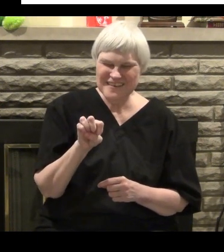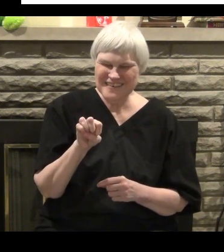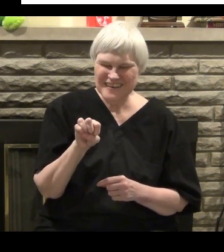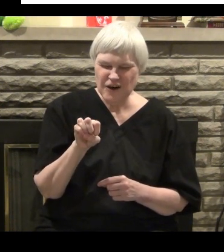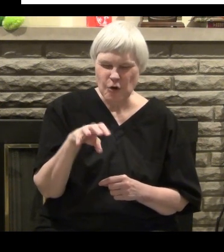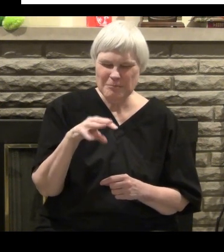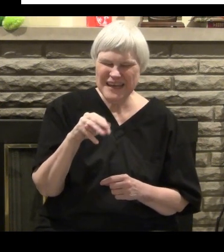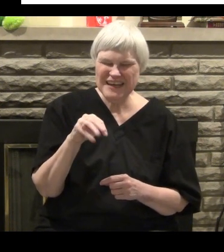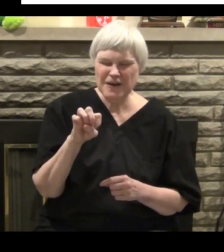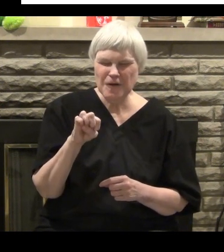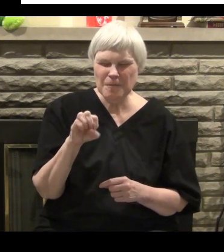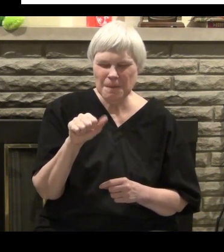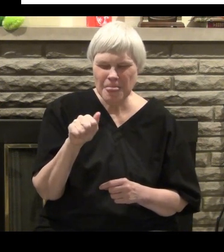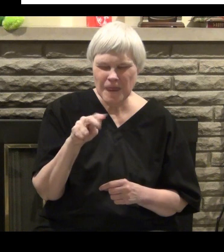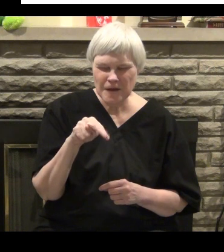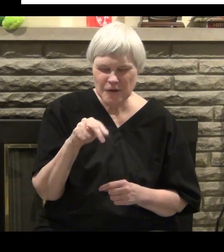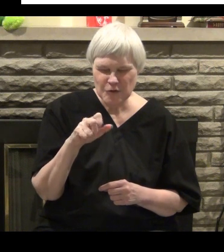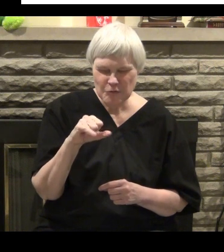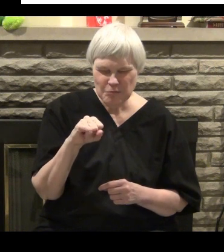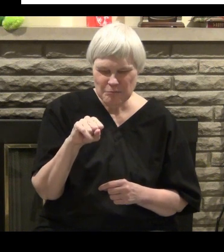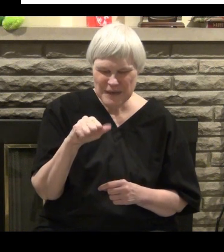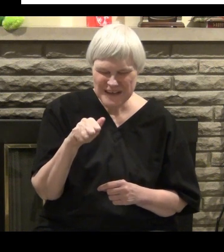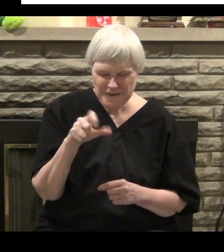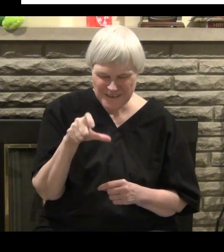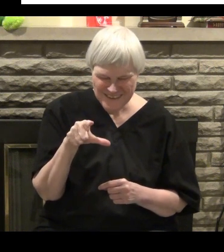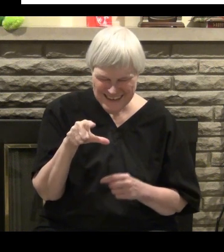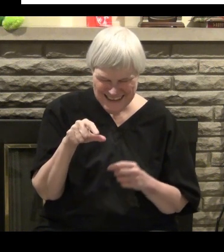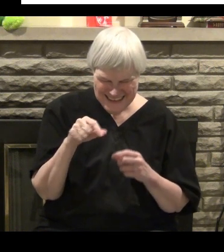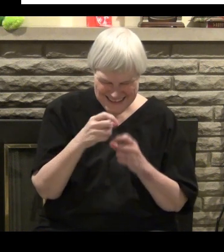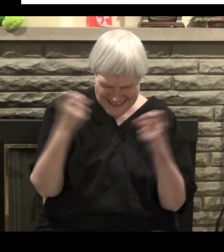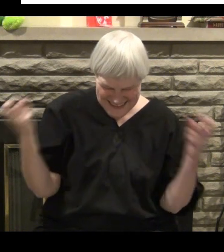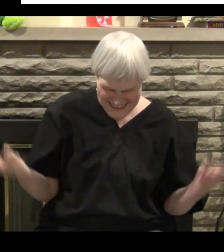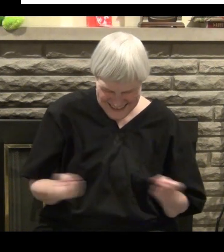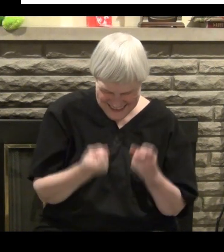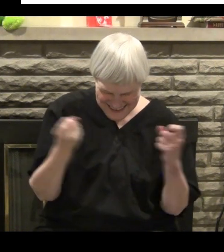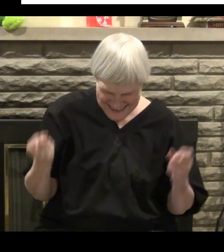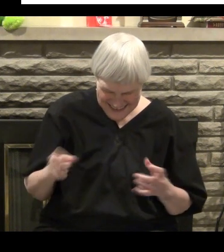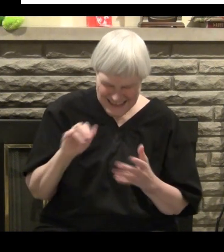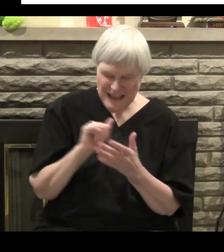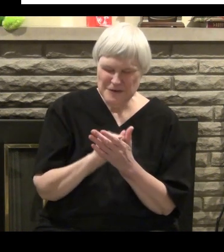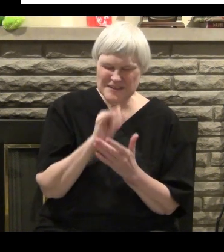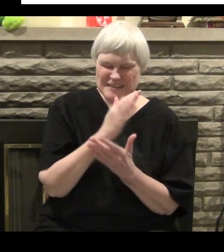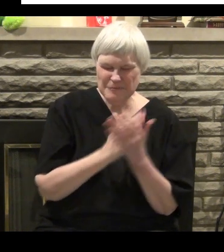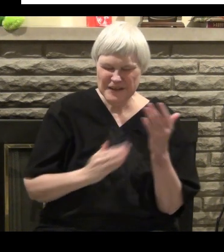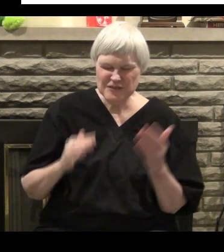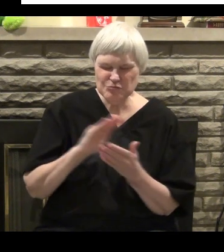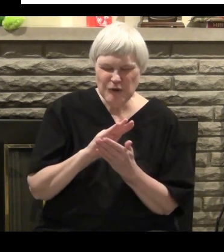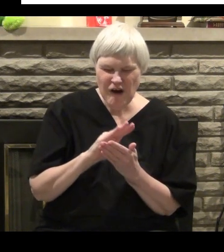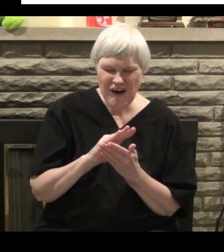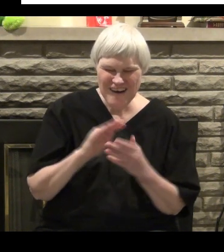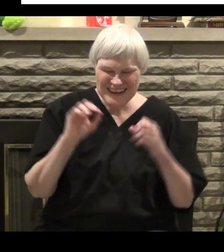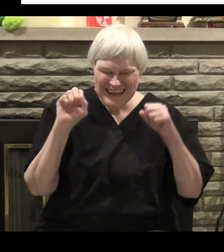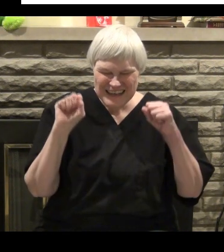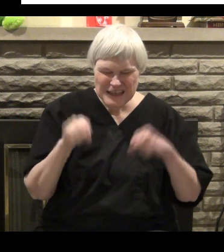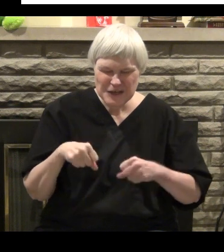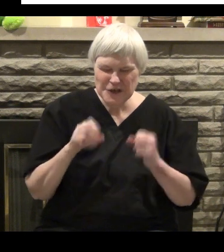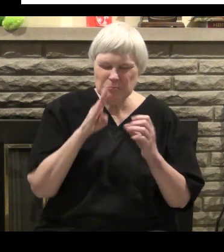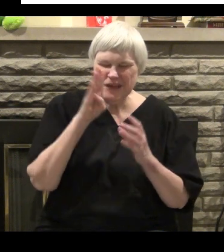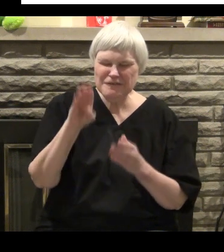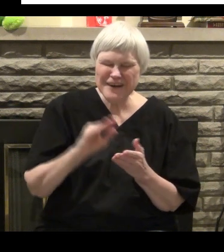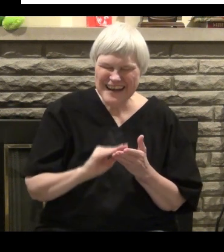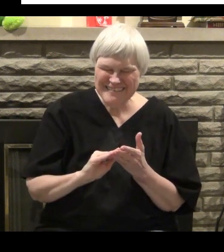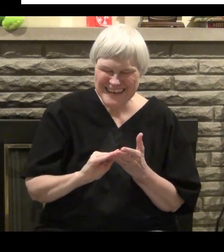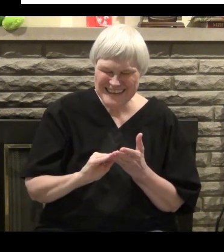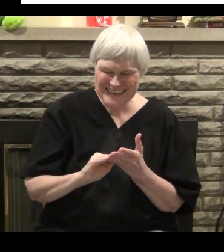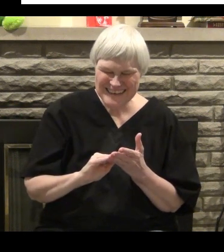I learned that there was something called venial sin, which was something that's a lesser sin. It's something that can be